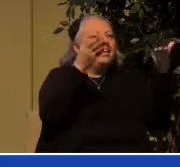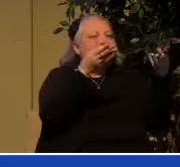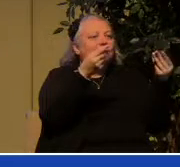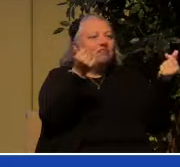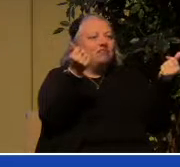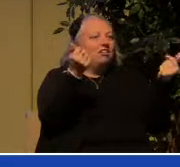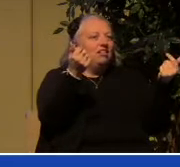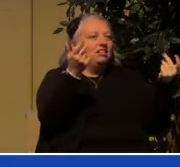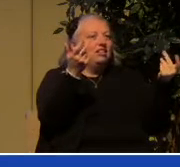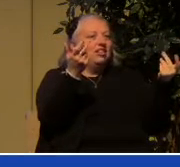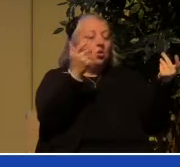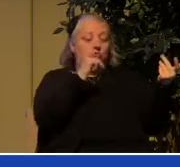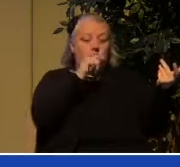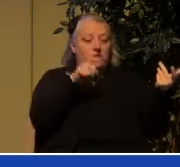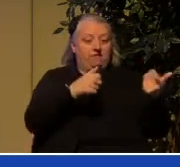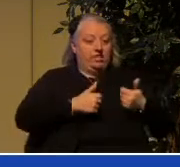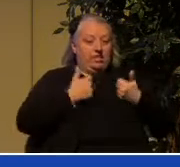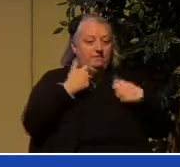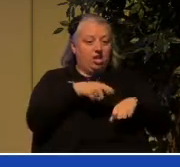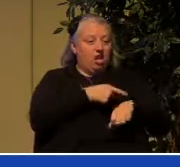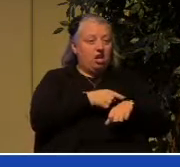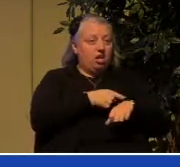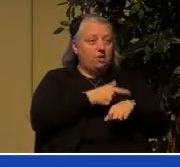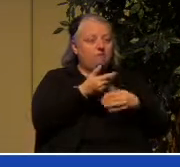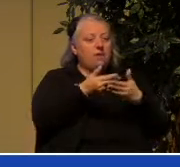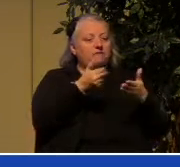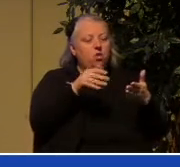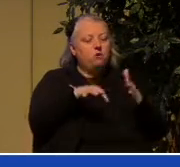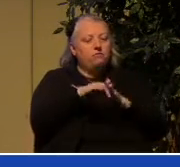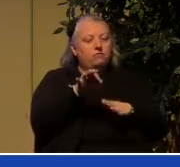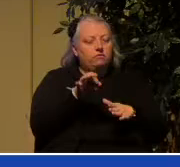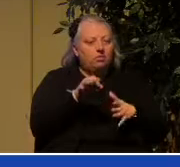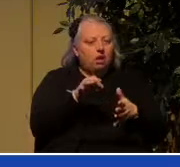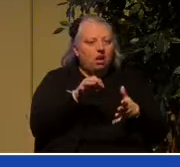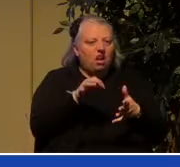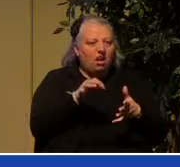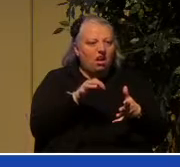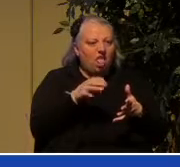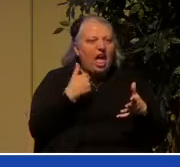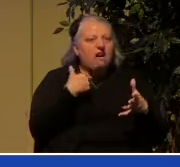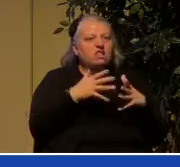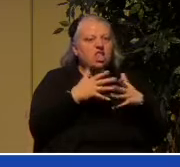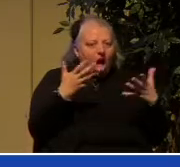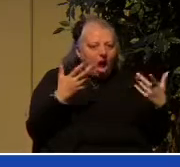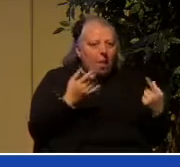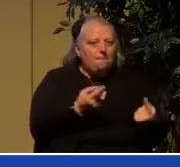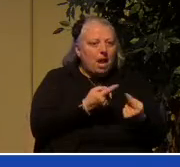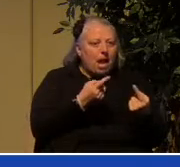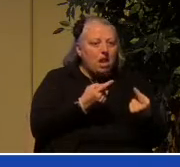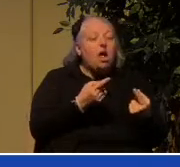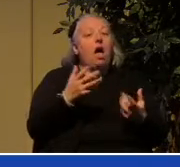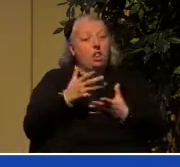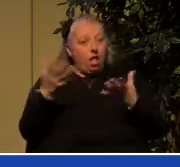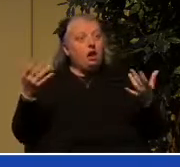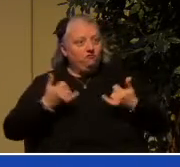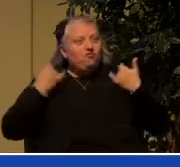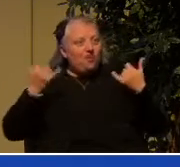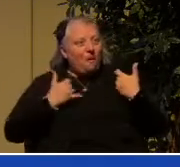You don't have to live very long before you discover there's a lot of pain, even as there's a lot of joy